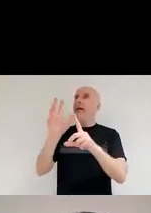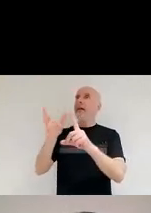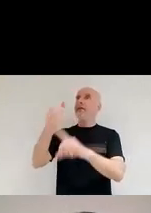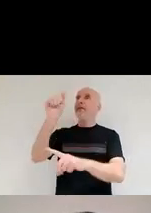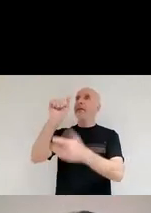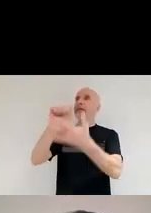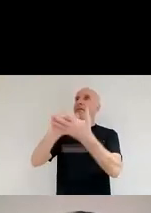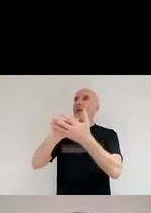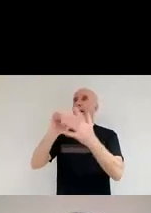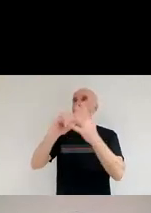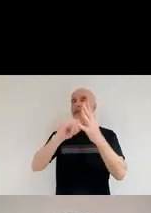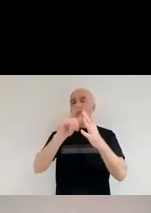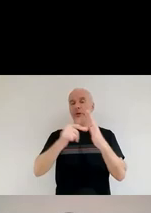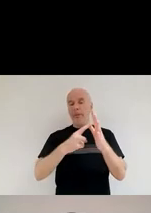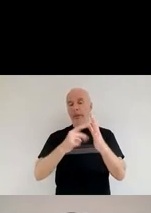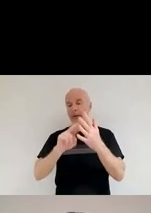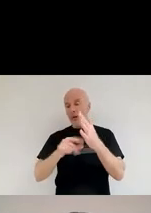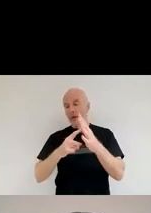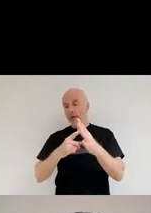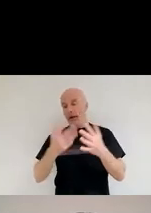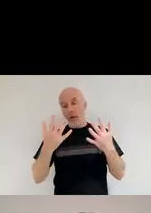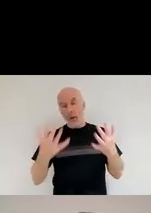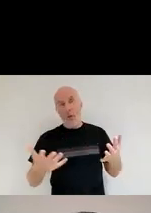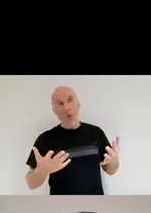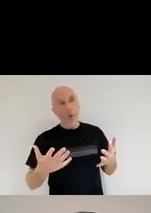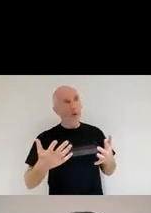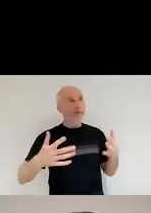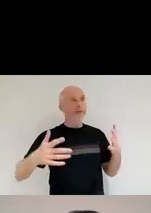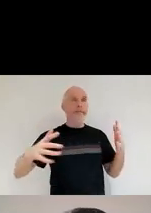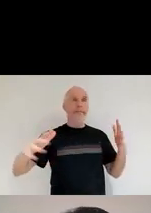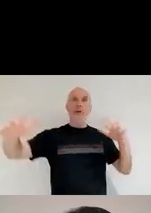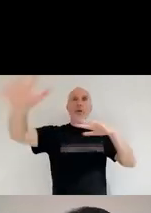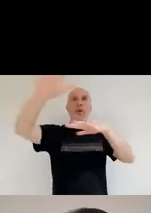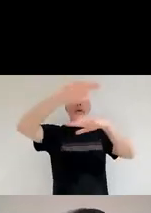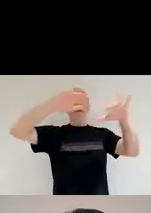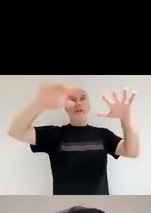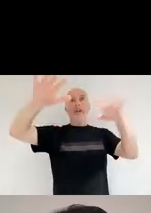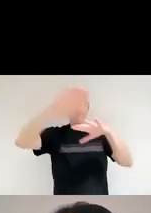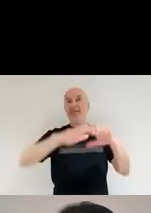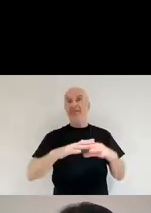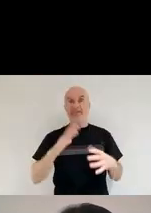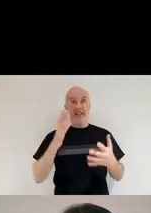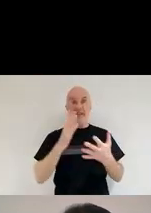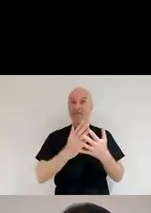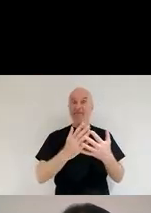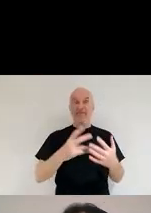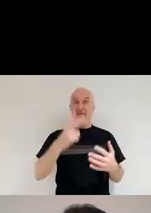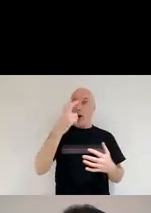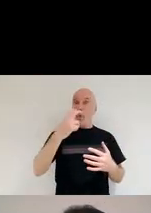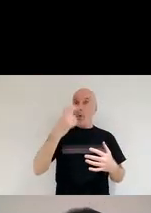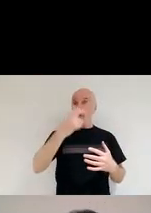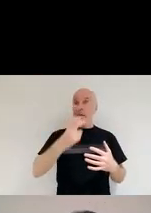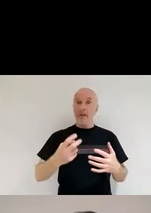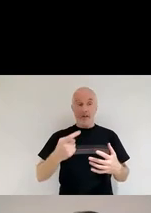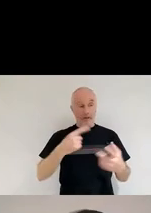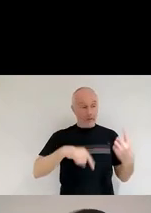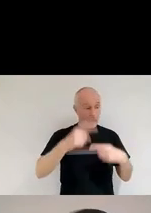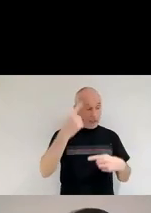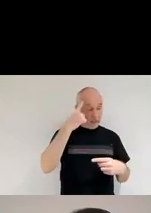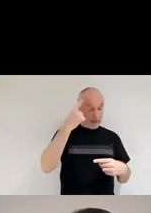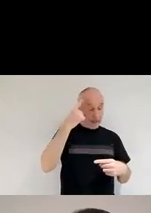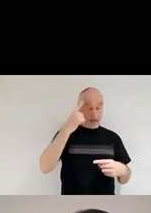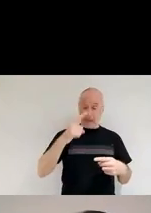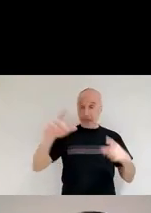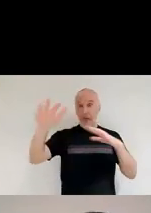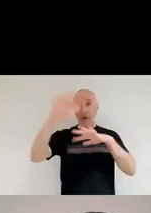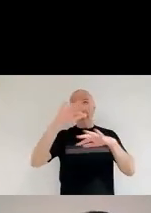the universe is somehow much older than we think it is, and red giants were able to produce dust. Who